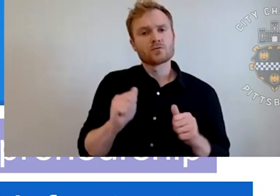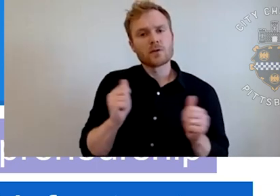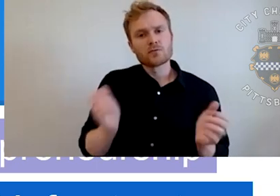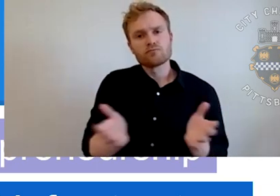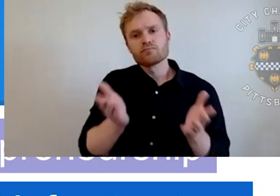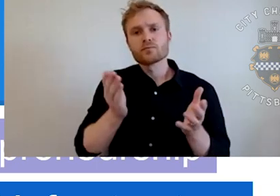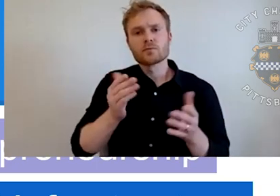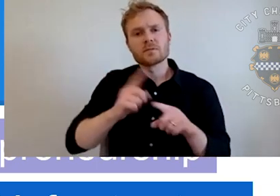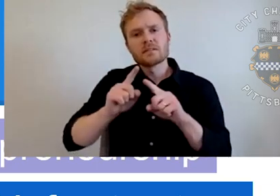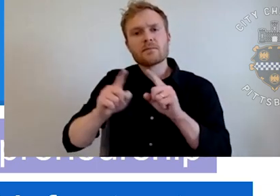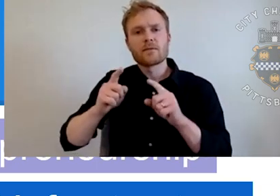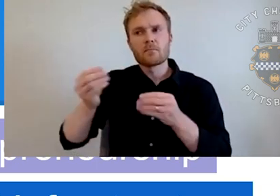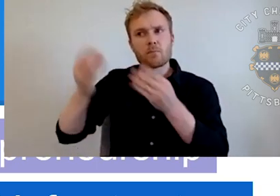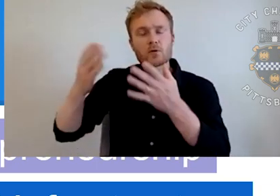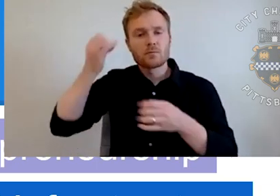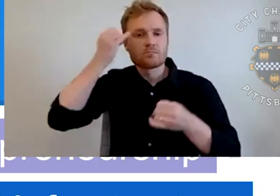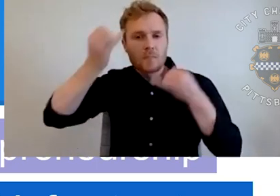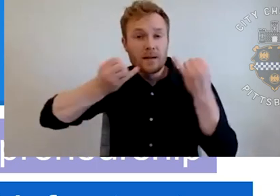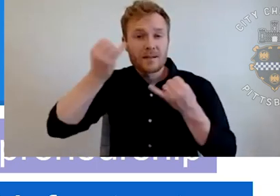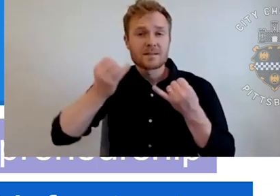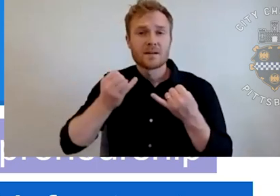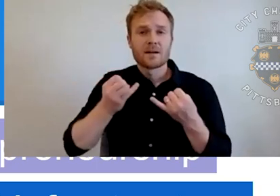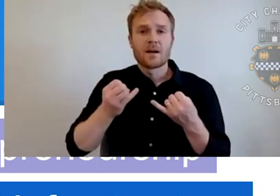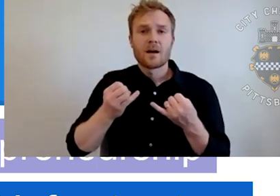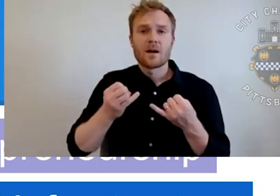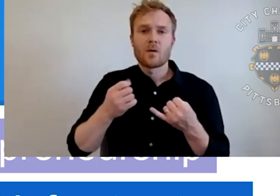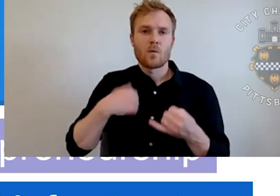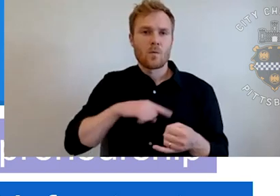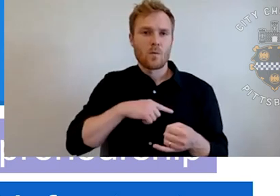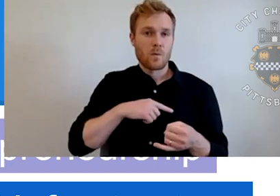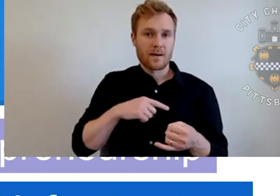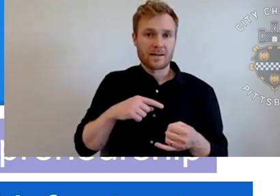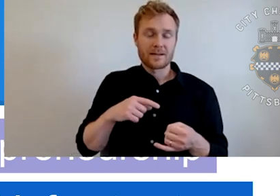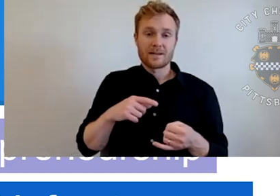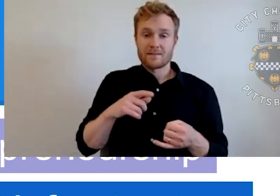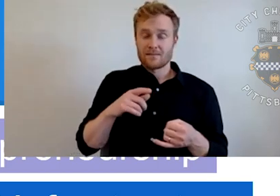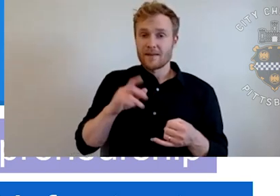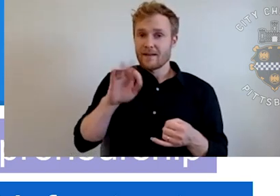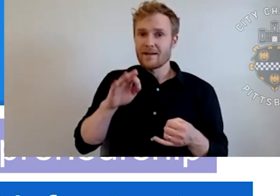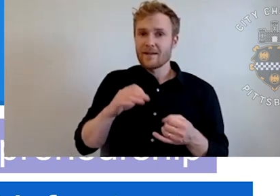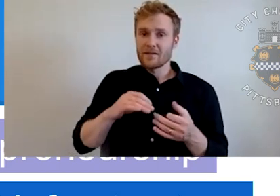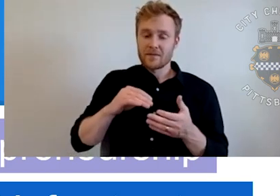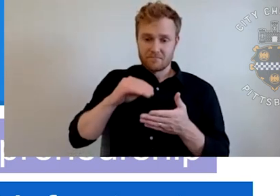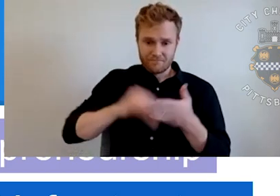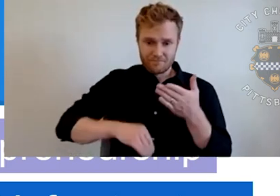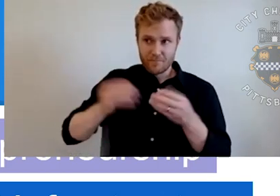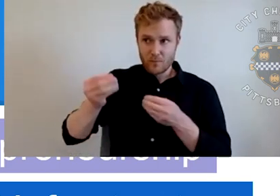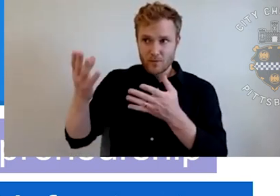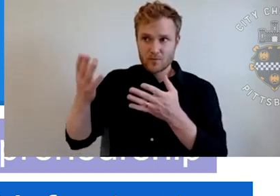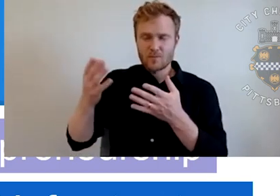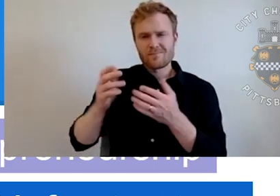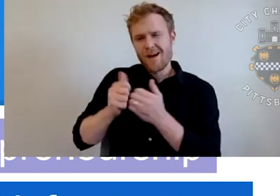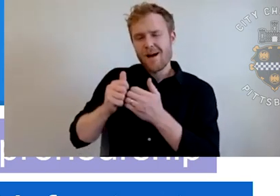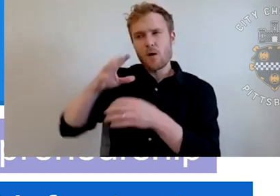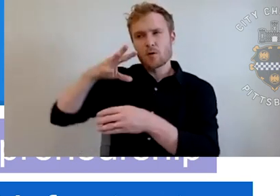Department leadership and project managers should really be asking when they're drafting the proposals, how does this proposal fit into the Mayor's priorities? They're